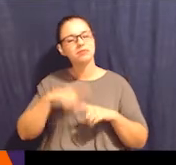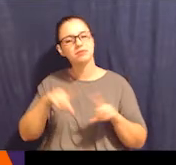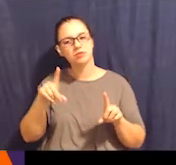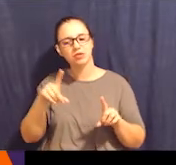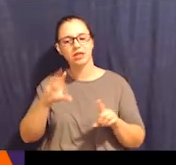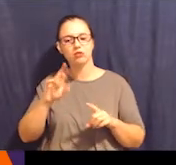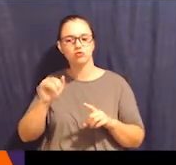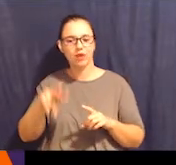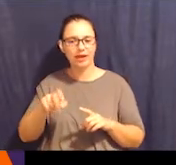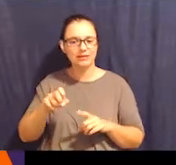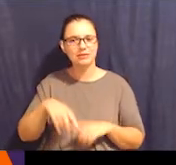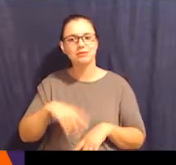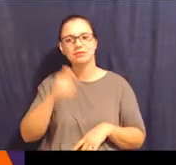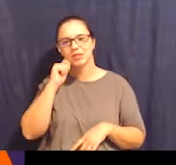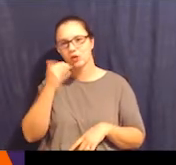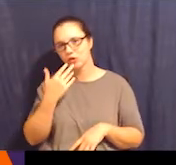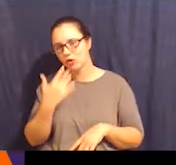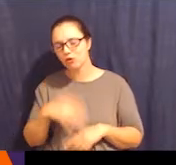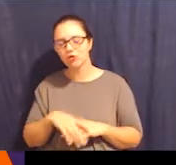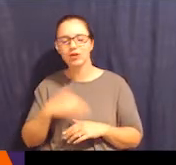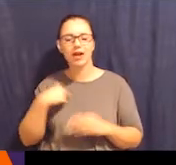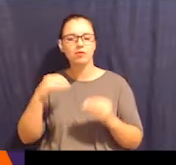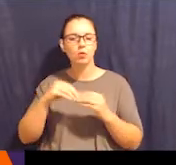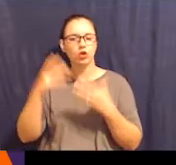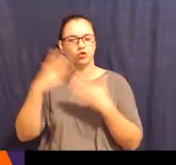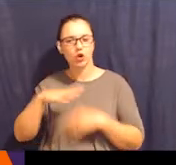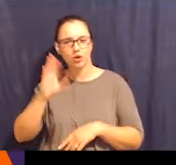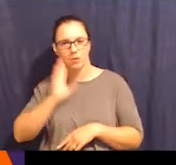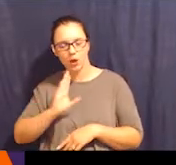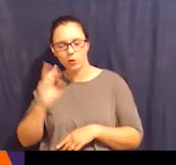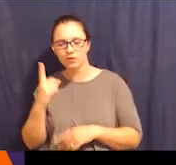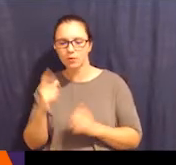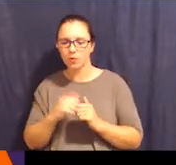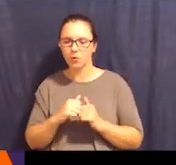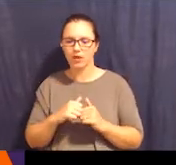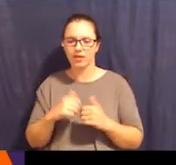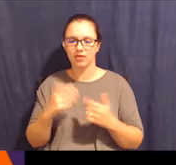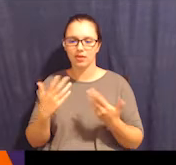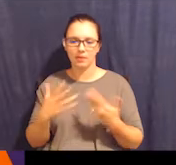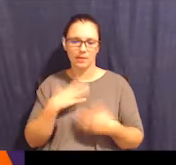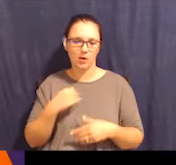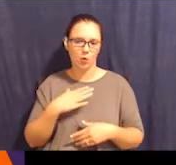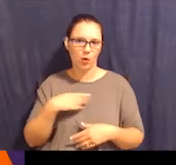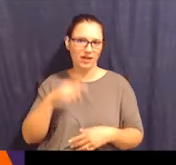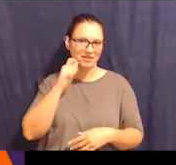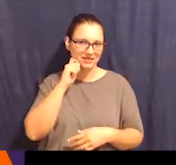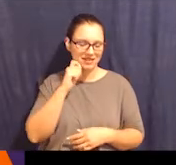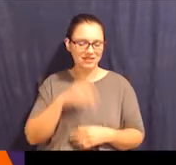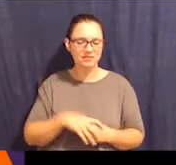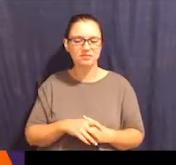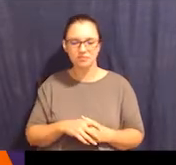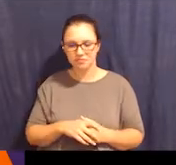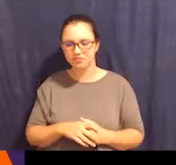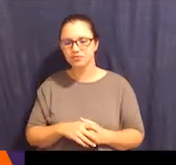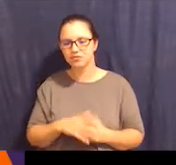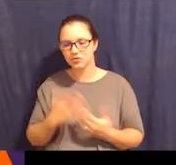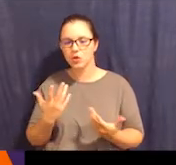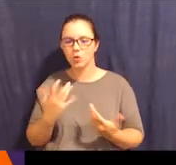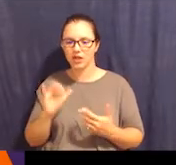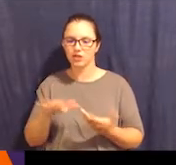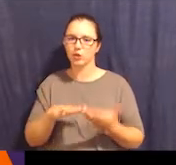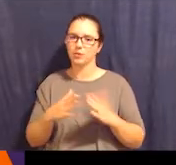someone with maybe white skin. And so it's, it's a community of people having a conversation. And that's what we want to encourage.